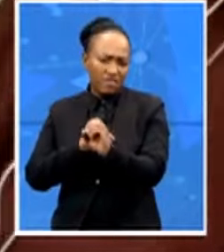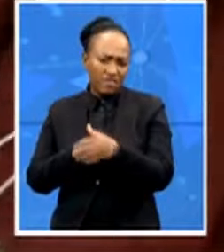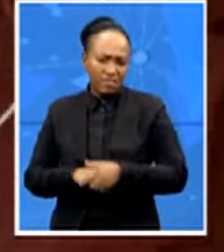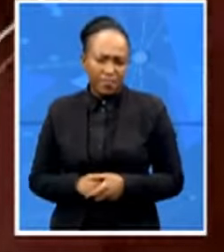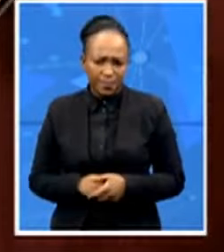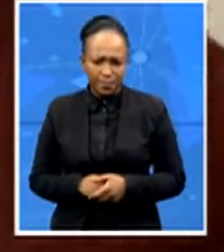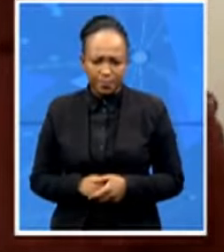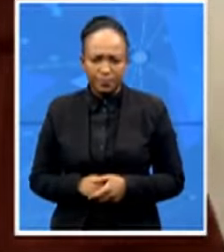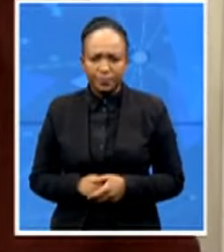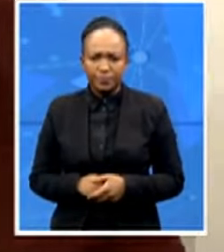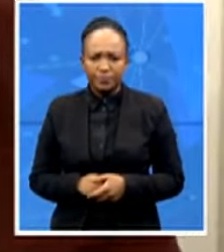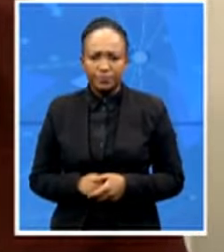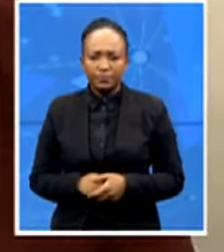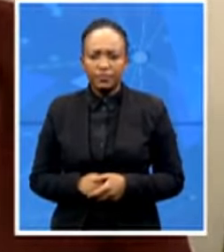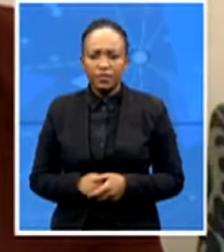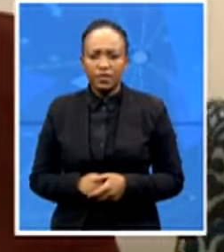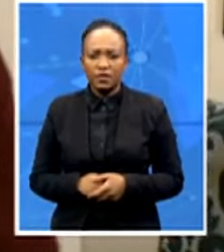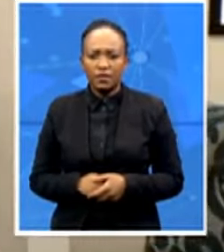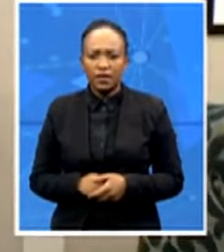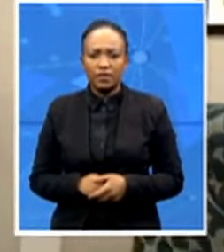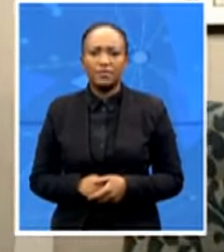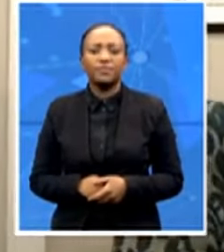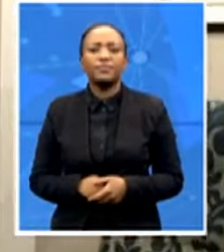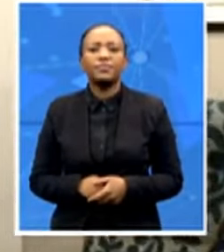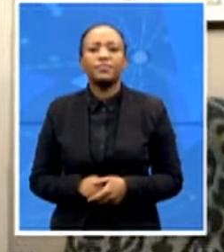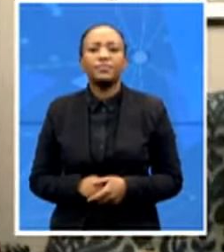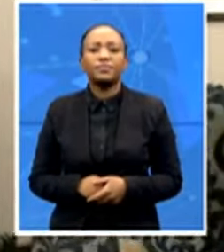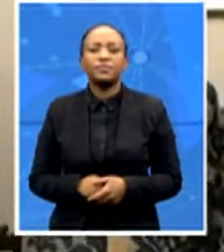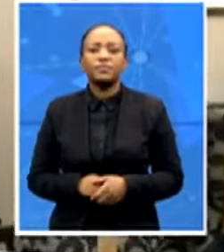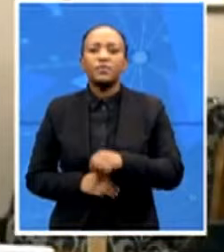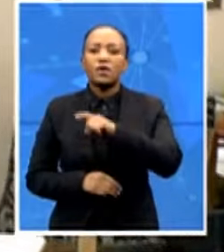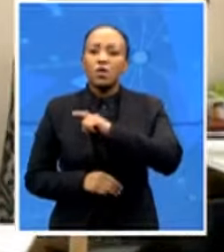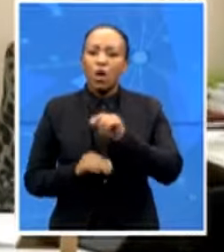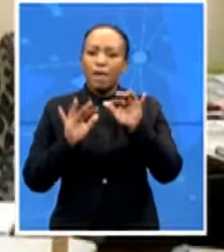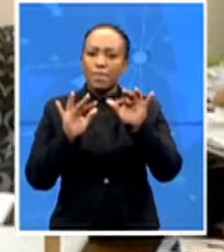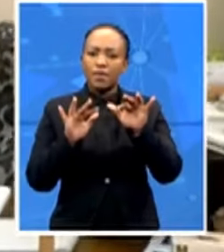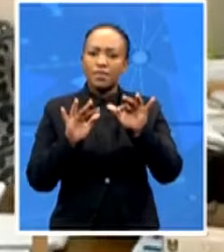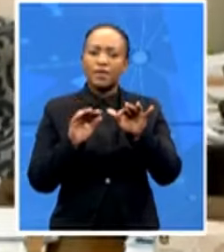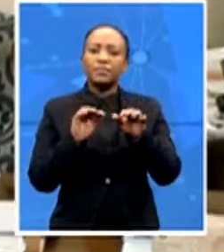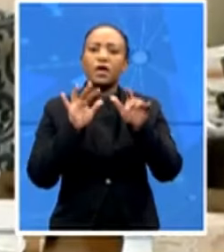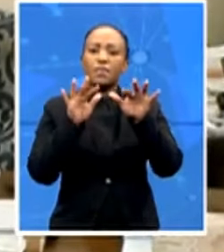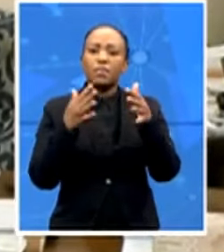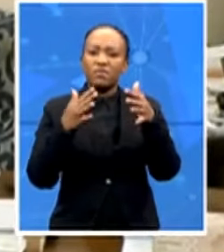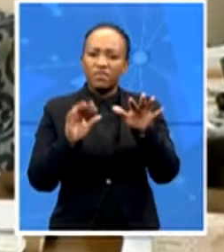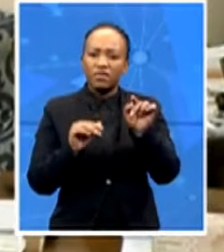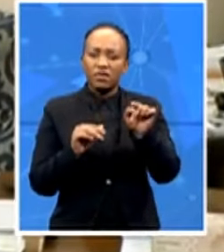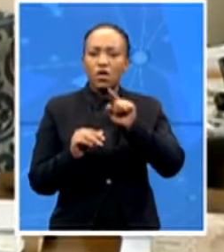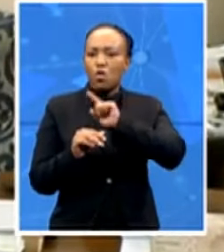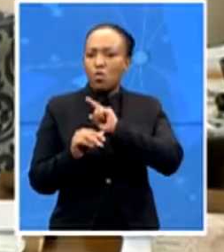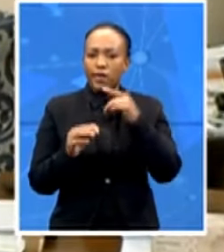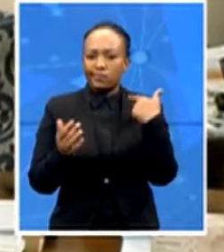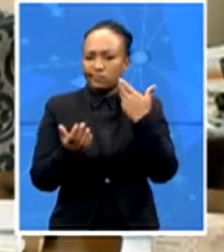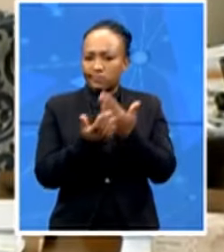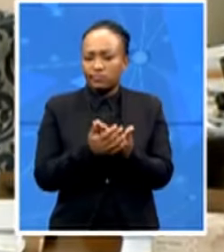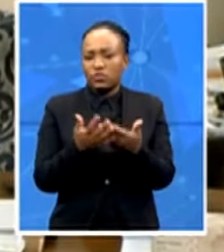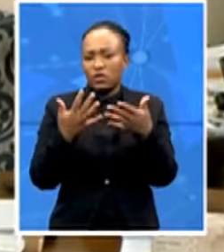of course as you can see the young people taking it upon themselves as young people have over the past generations highlighting issues affecting